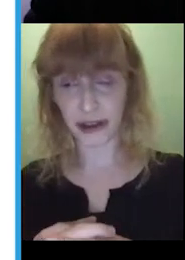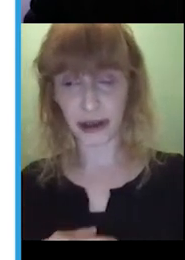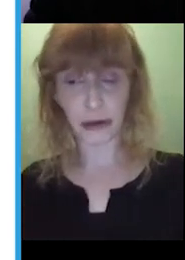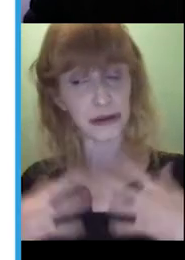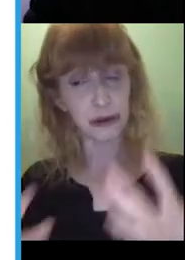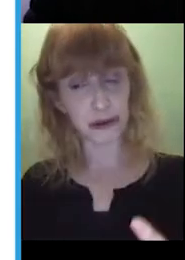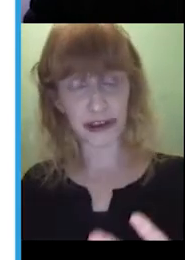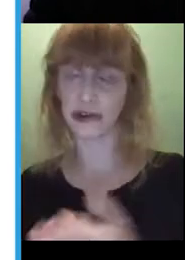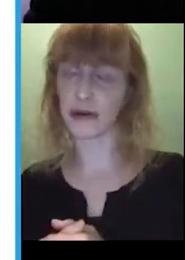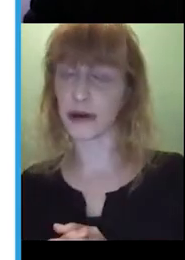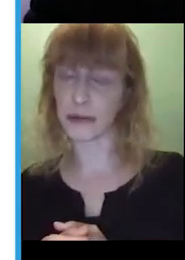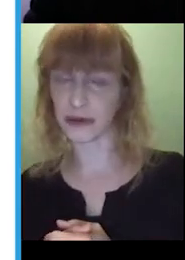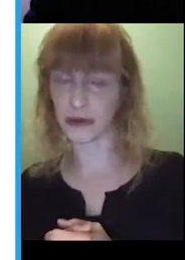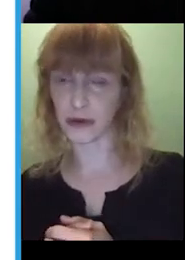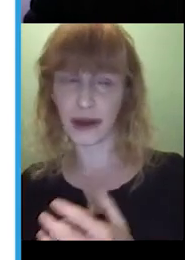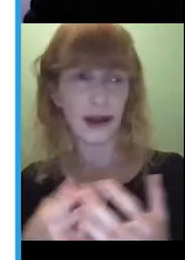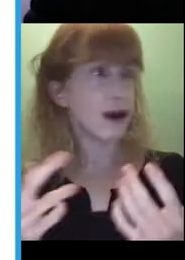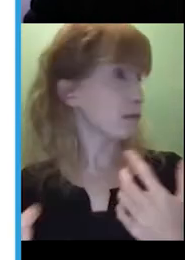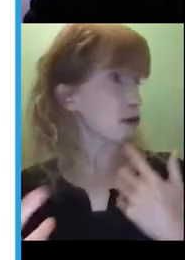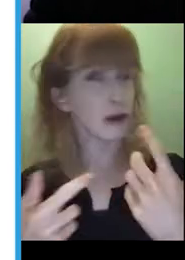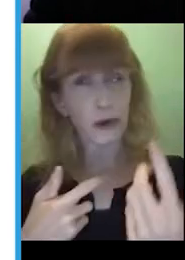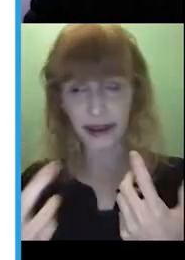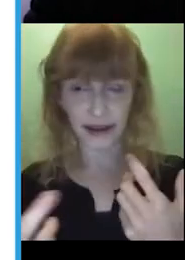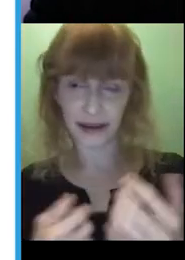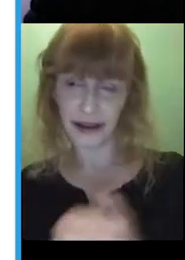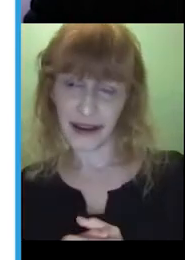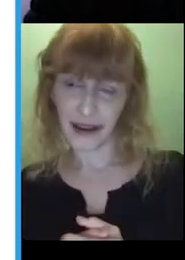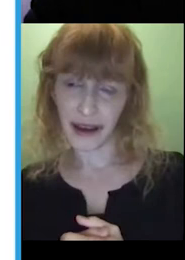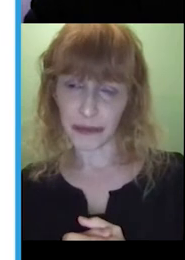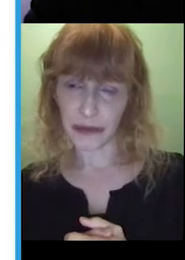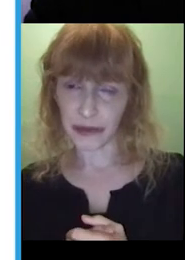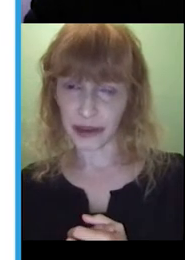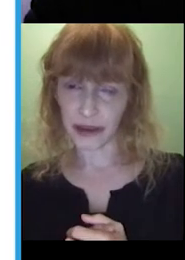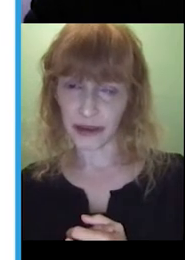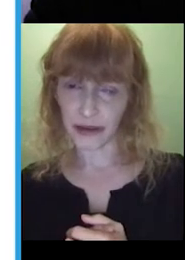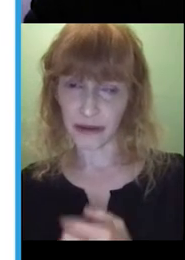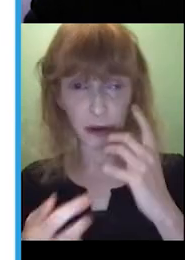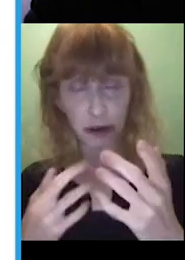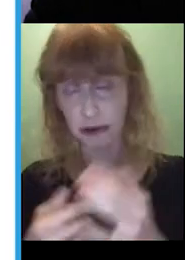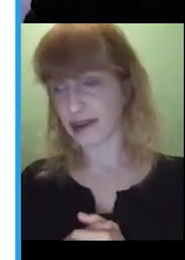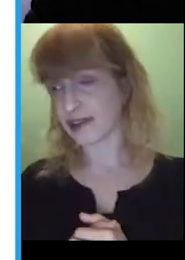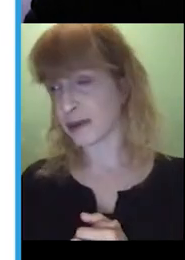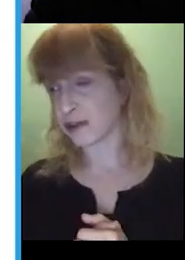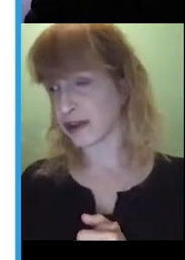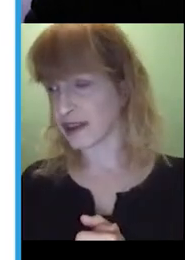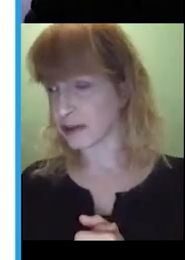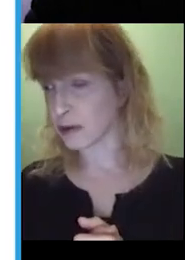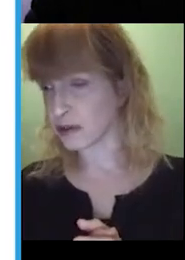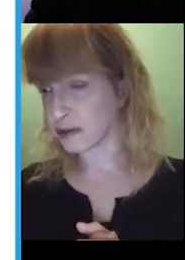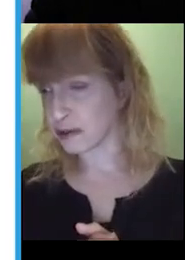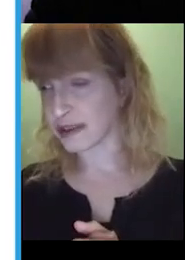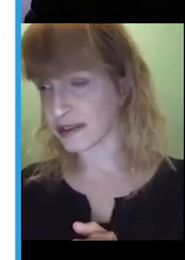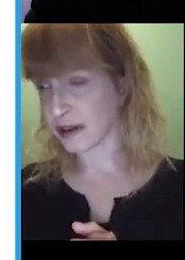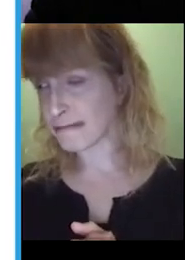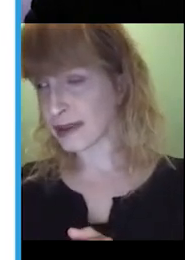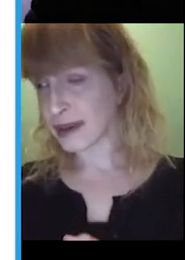be through signing, it might be through gesture, it might be through, you know, looking if they're not using this feature and that's why